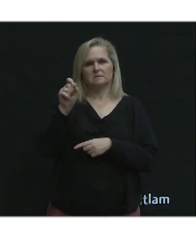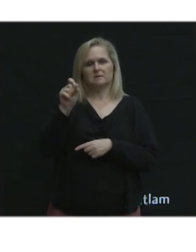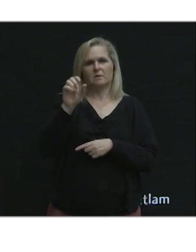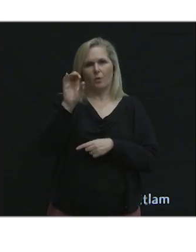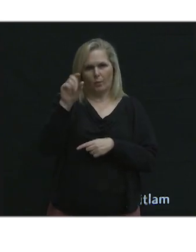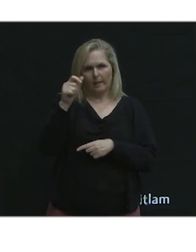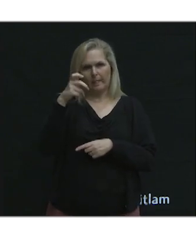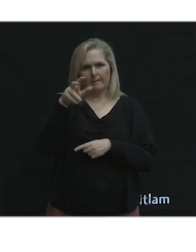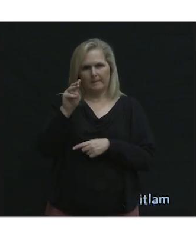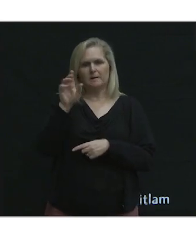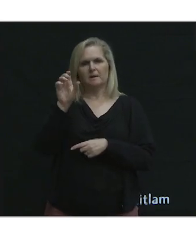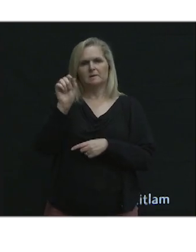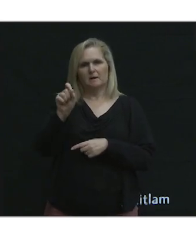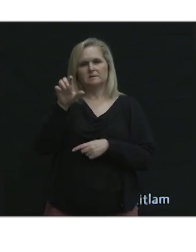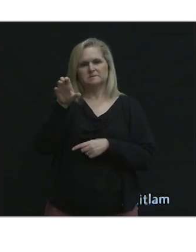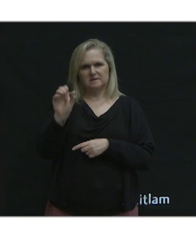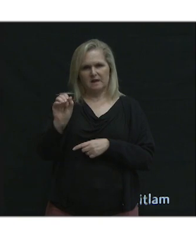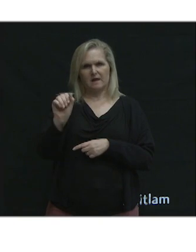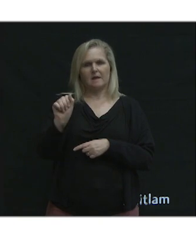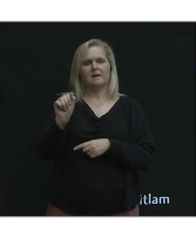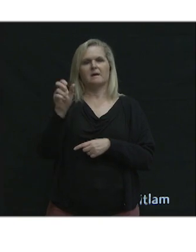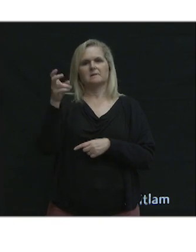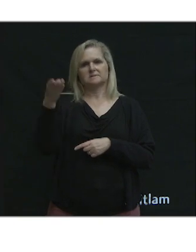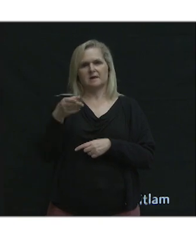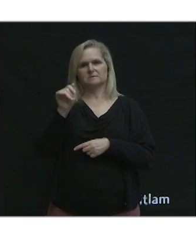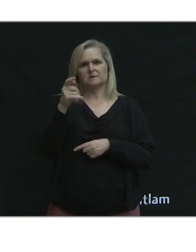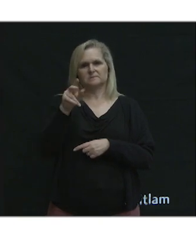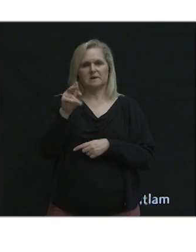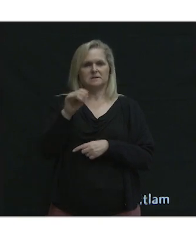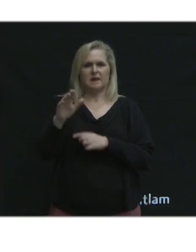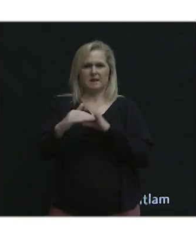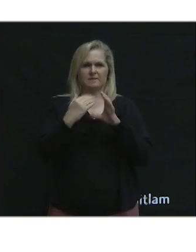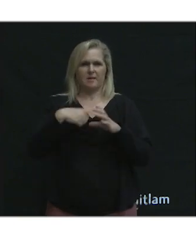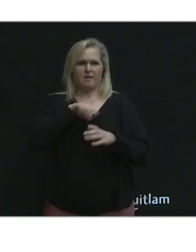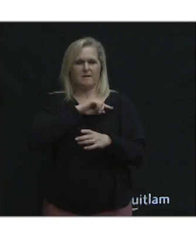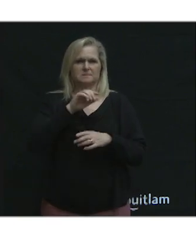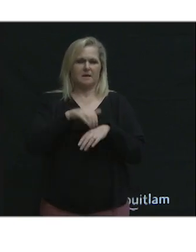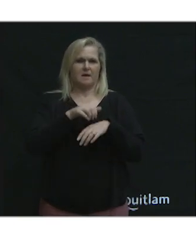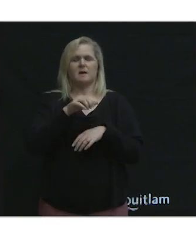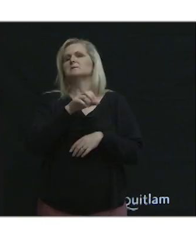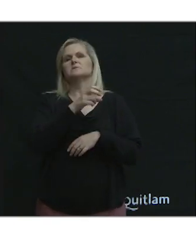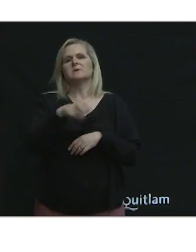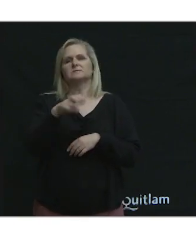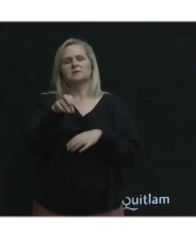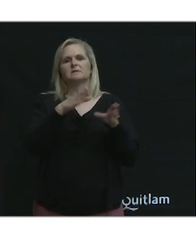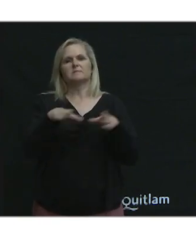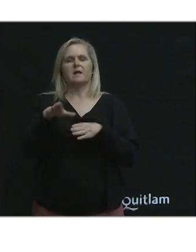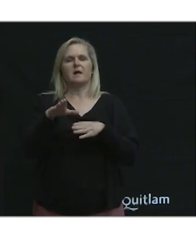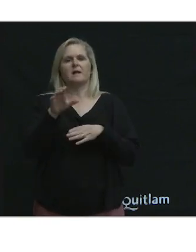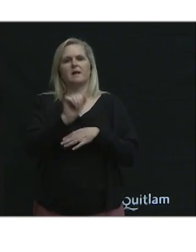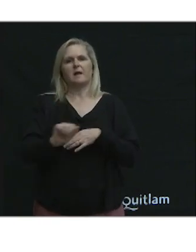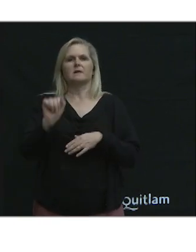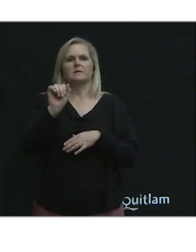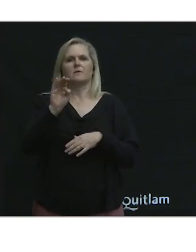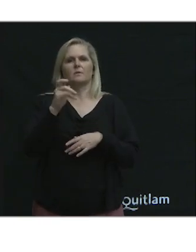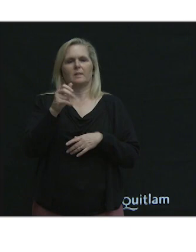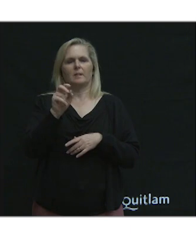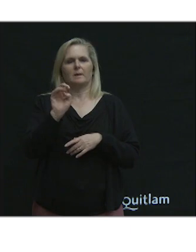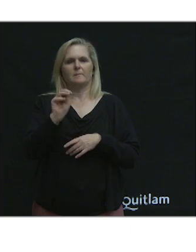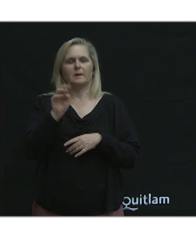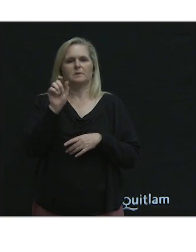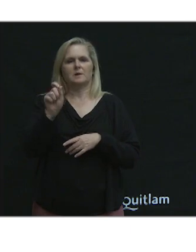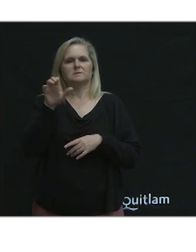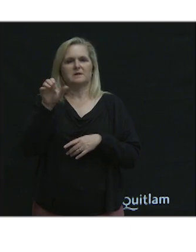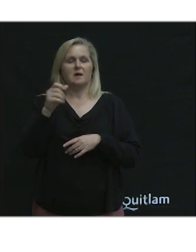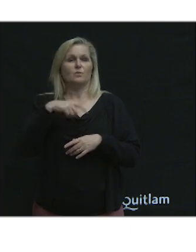Register yourself. You can get informed. Email us at transportationplan at coquitlam.ca. Again, we want and need your